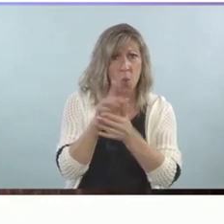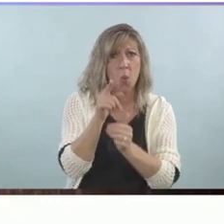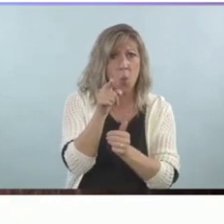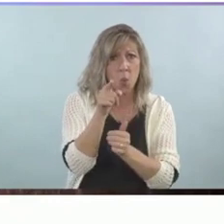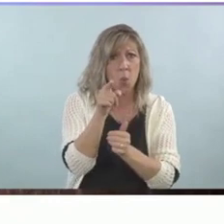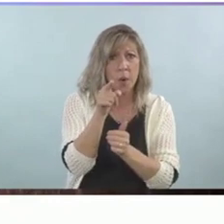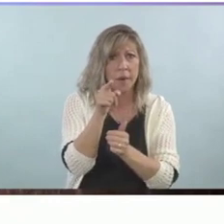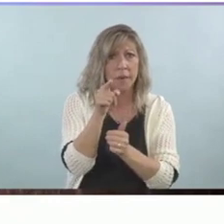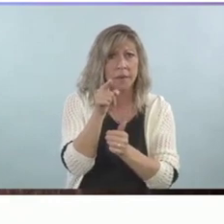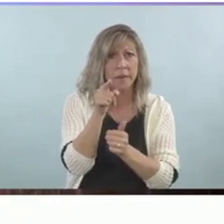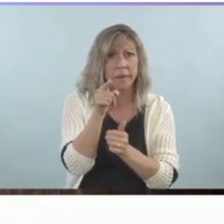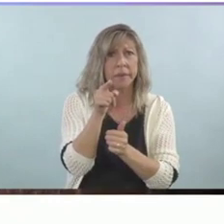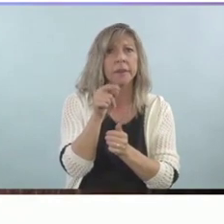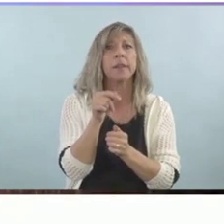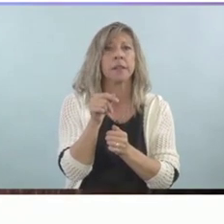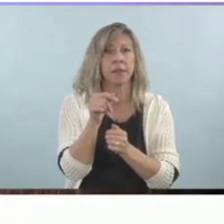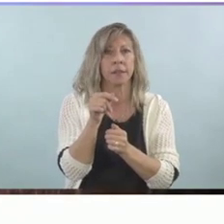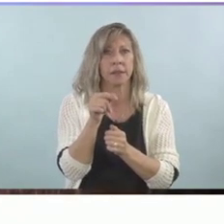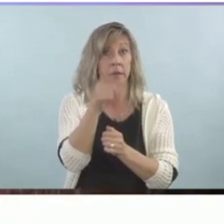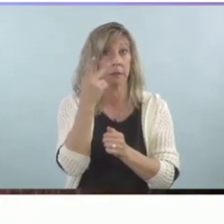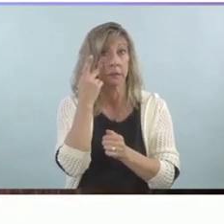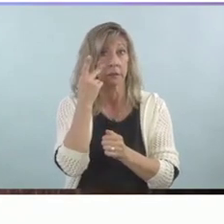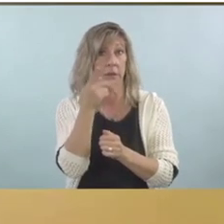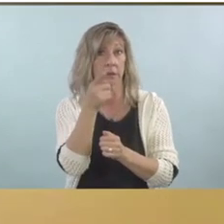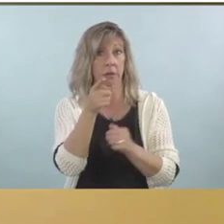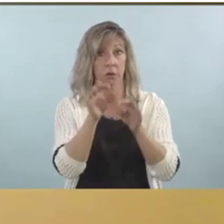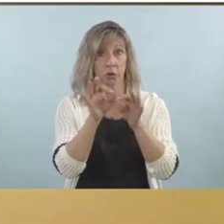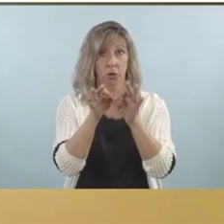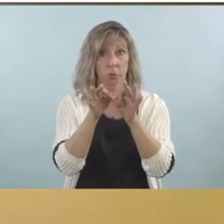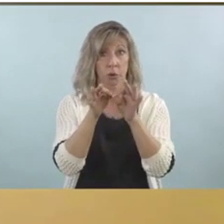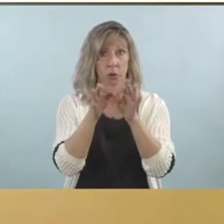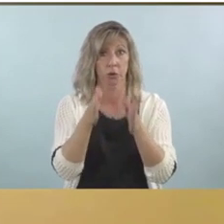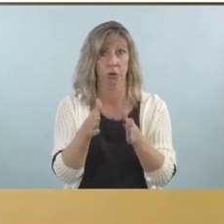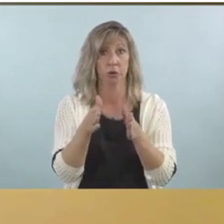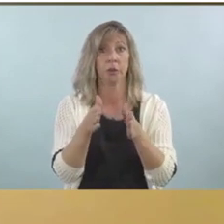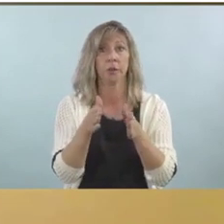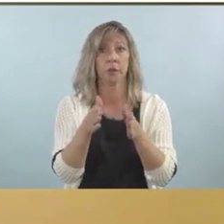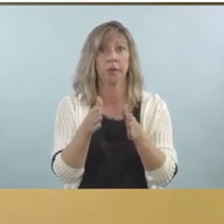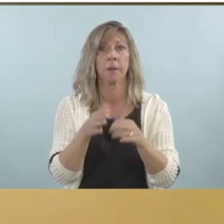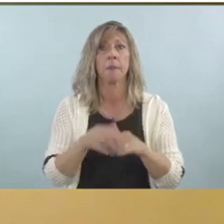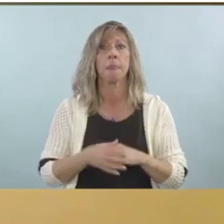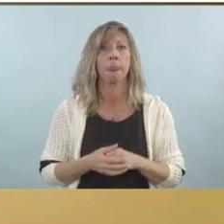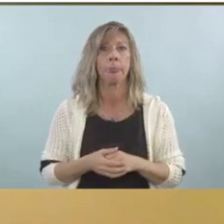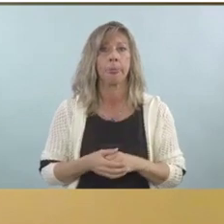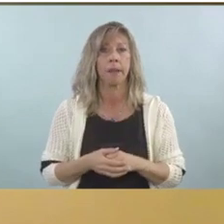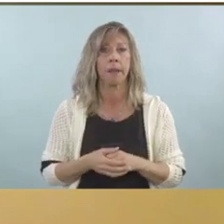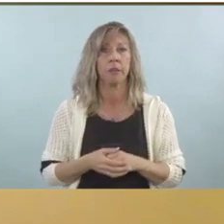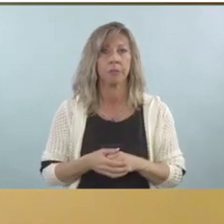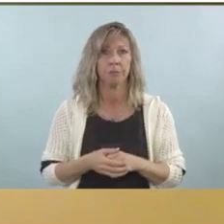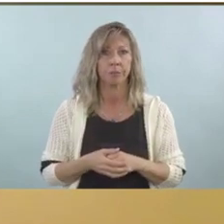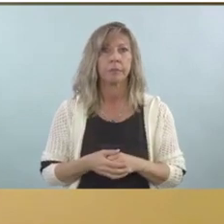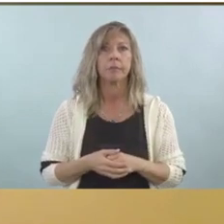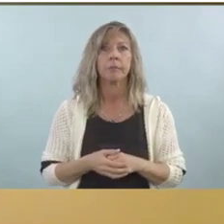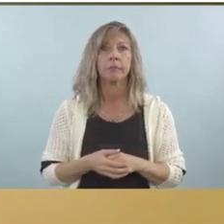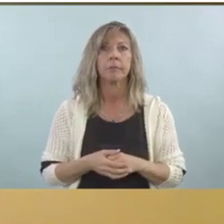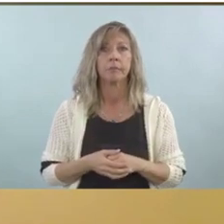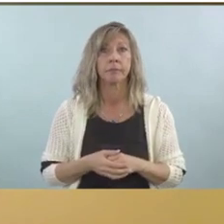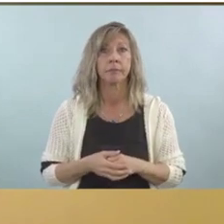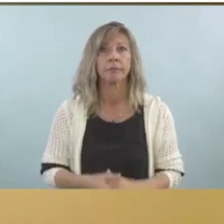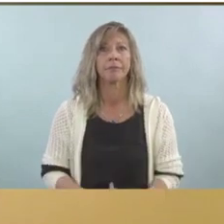video here how the interpreter signed a question. So will some can Yeah.